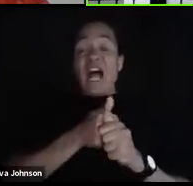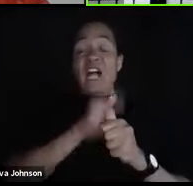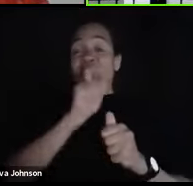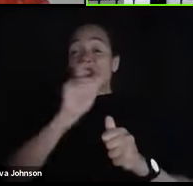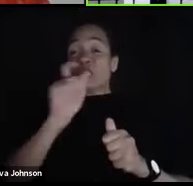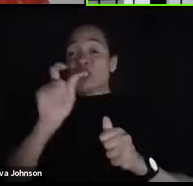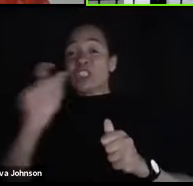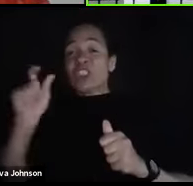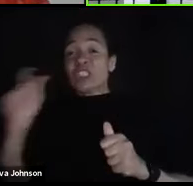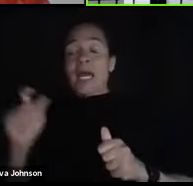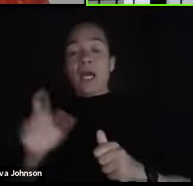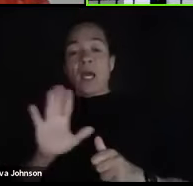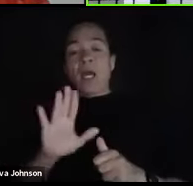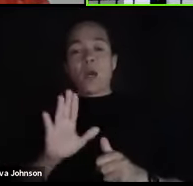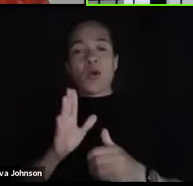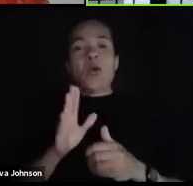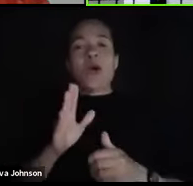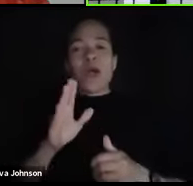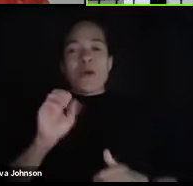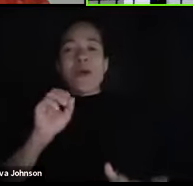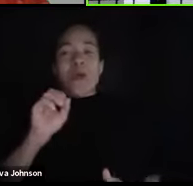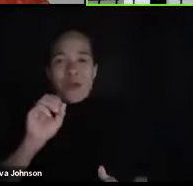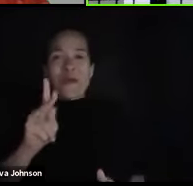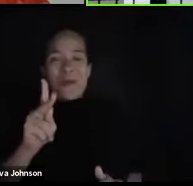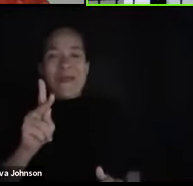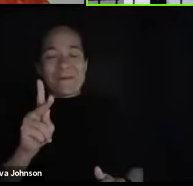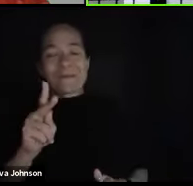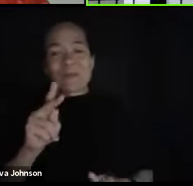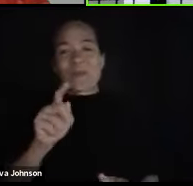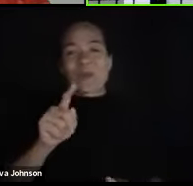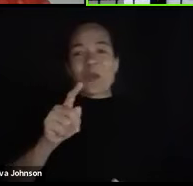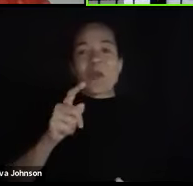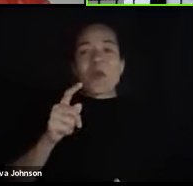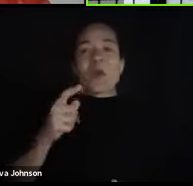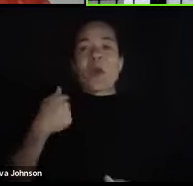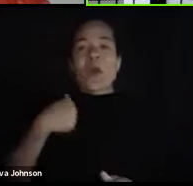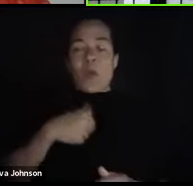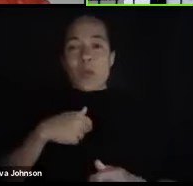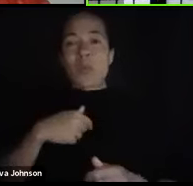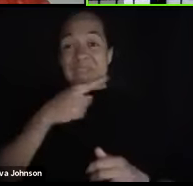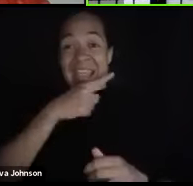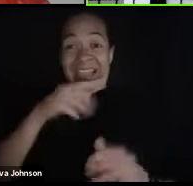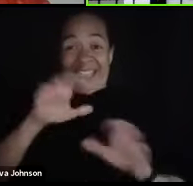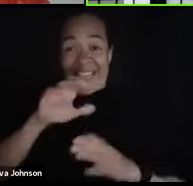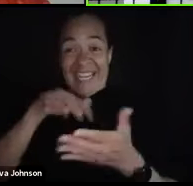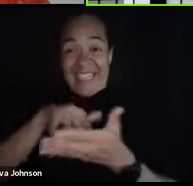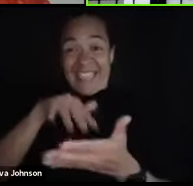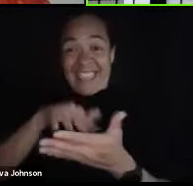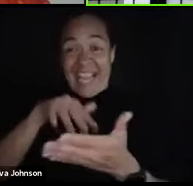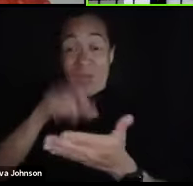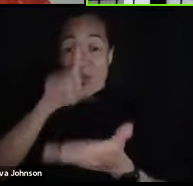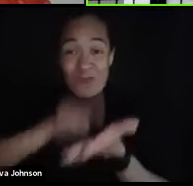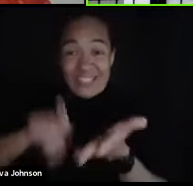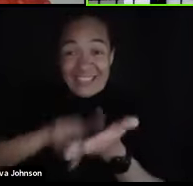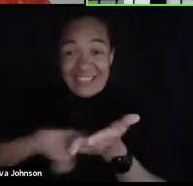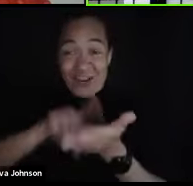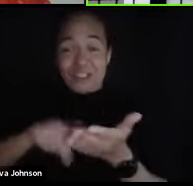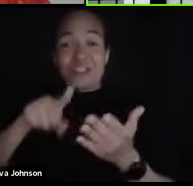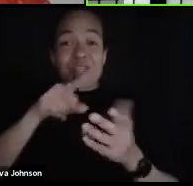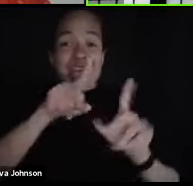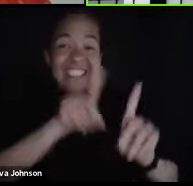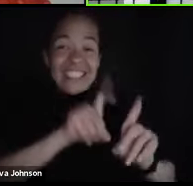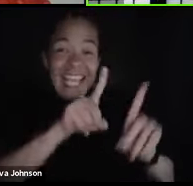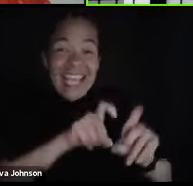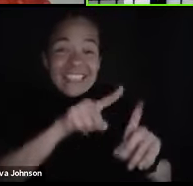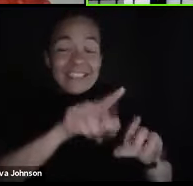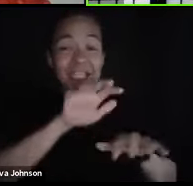there was a study done with the memory of stenographers, even though these people, and the study was